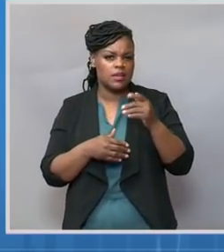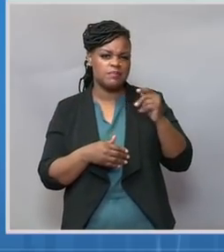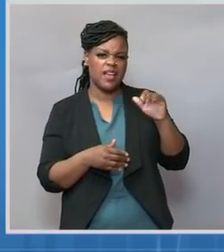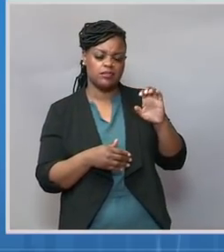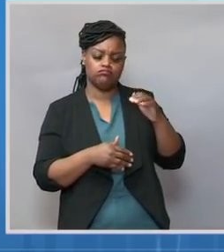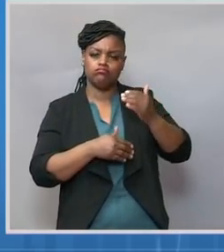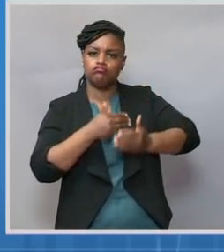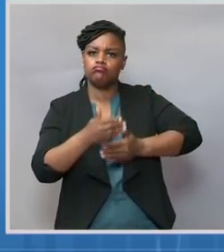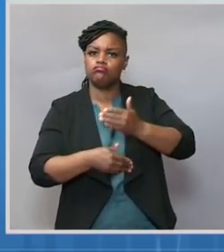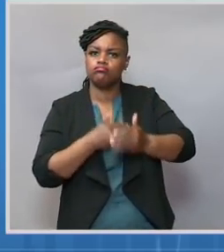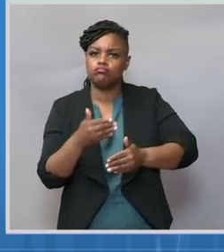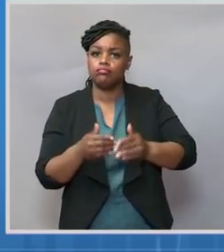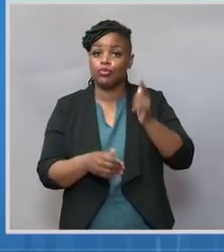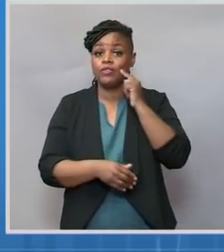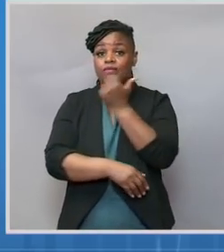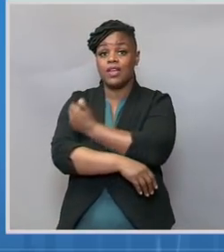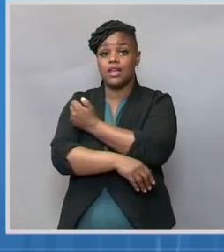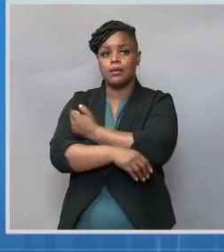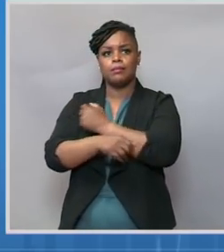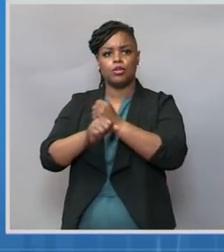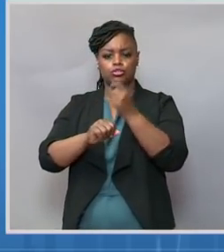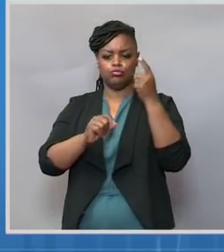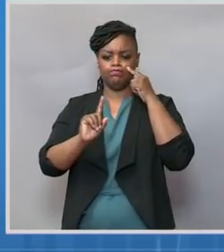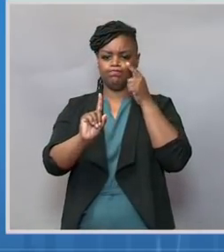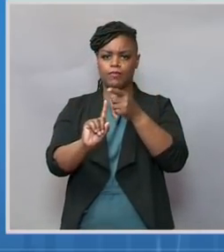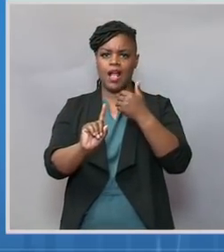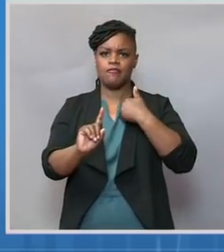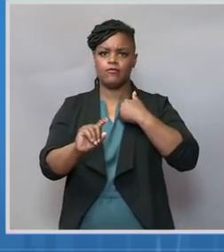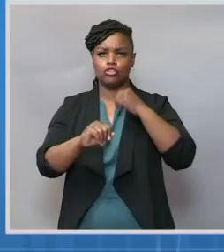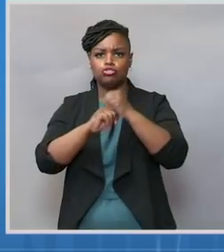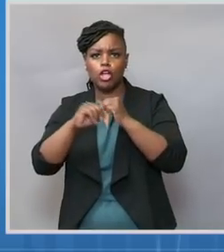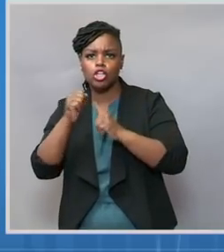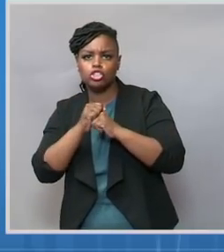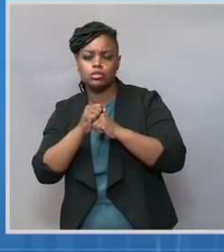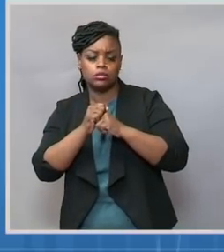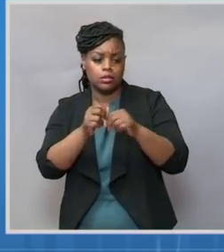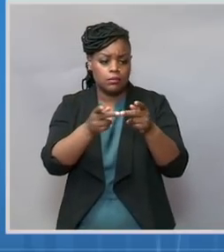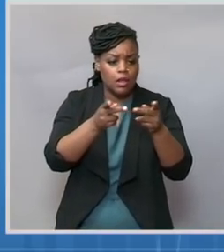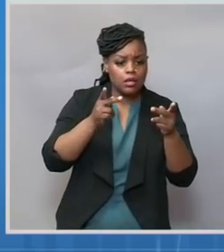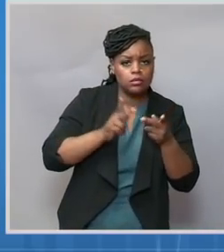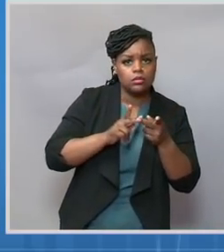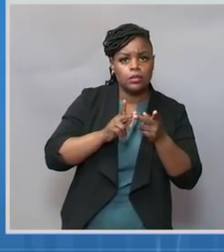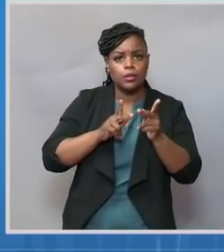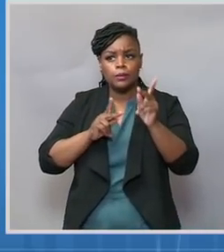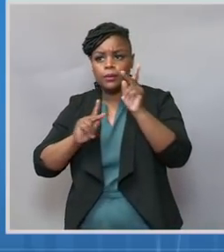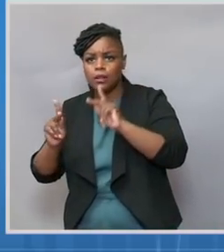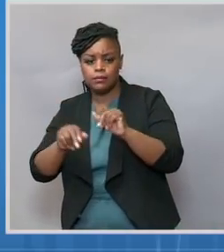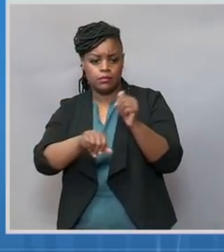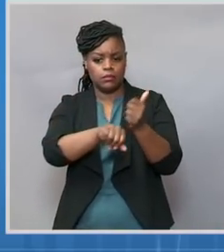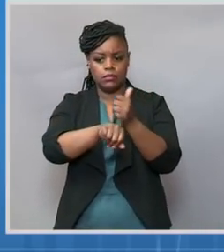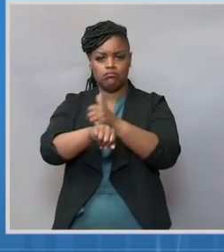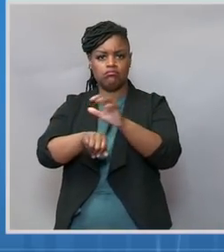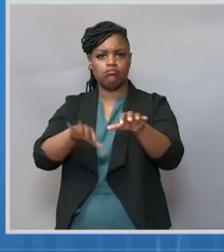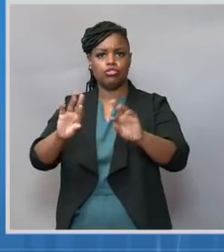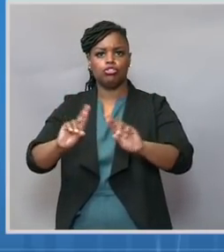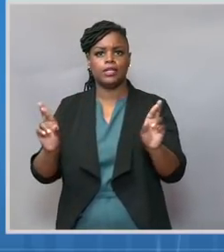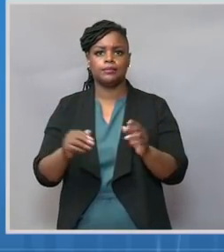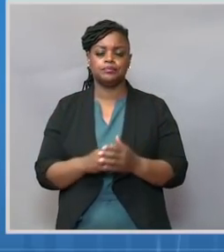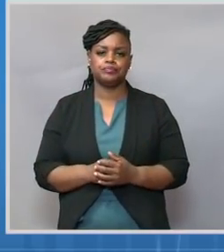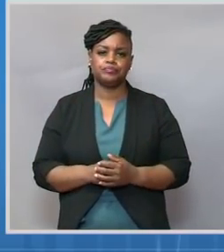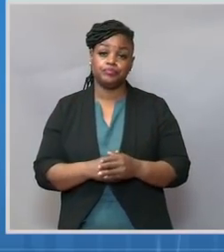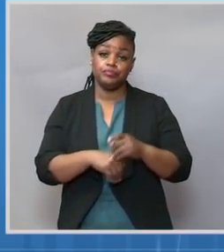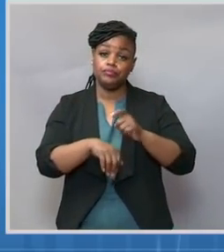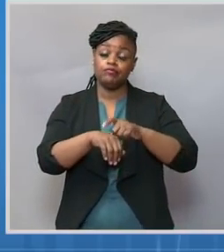creating the infrastructure, the people and the places for a first of its kind nationwide vaccination program.